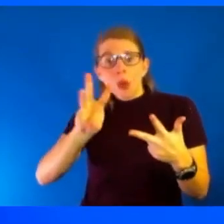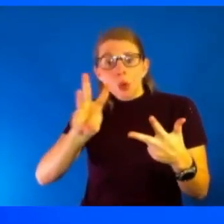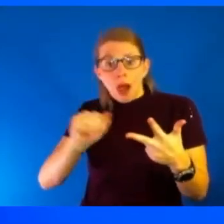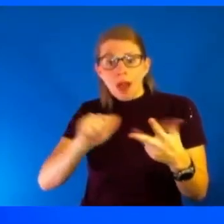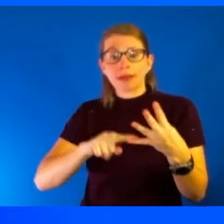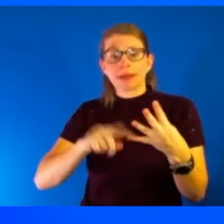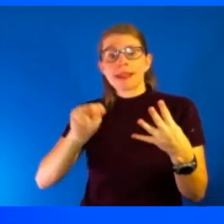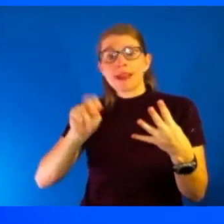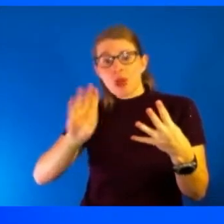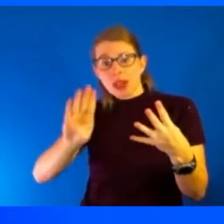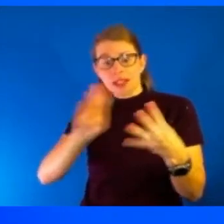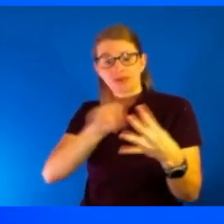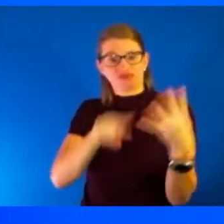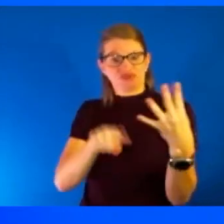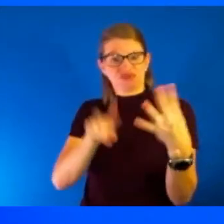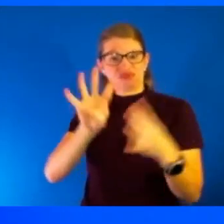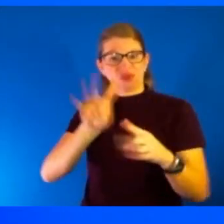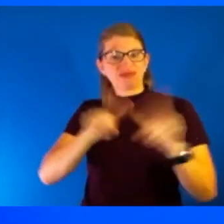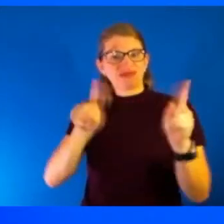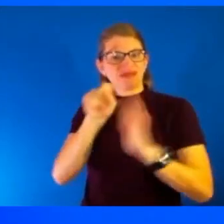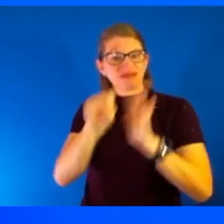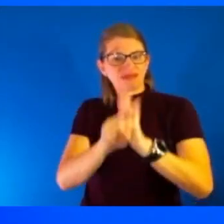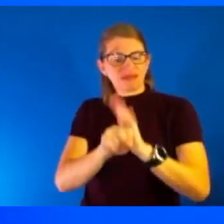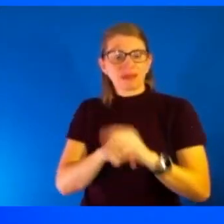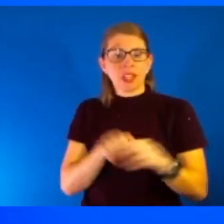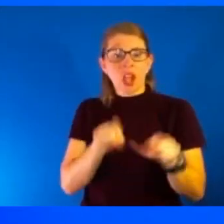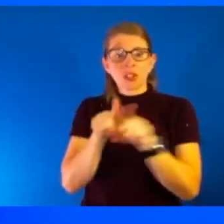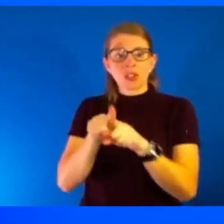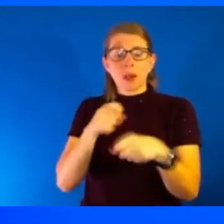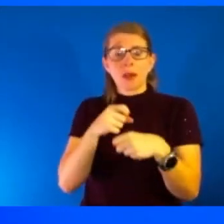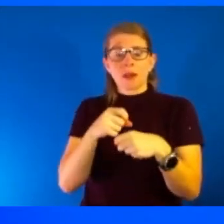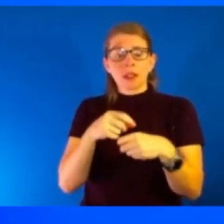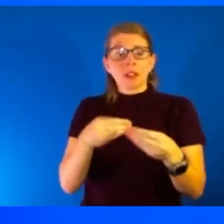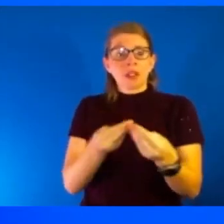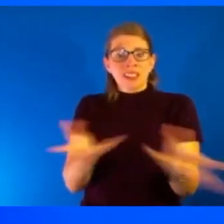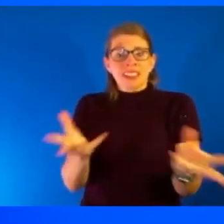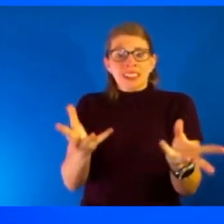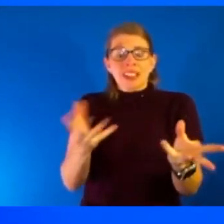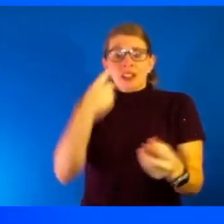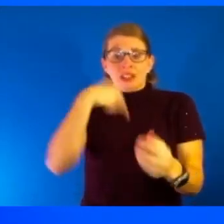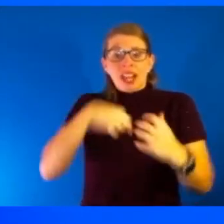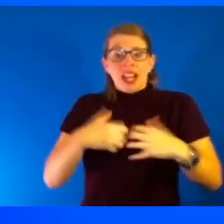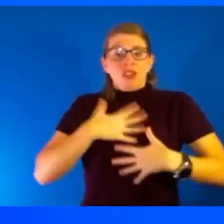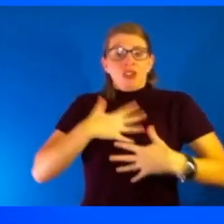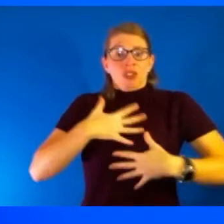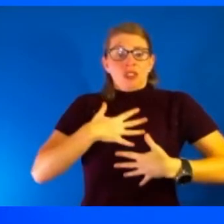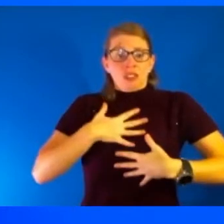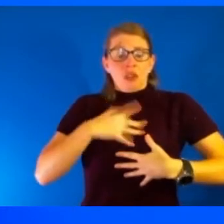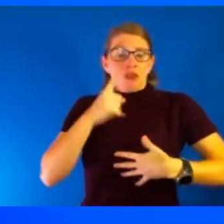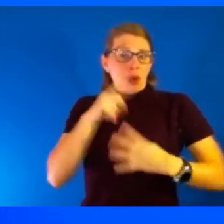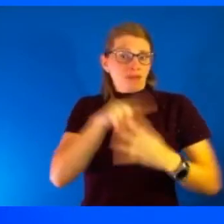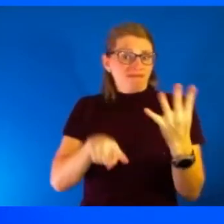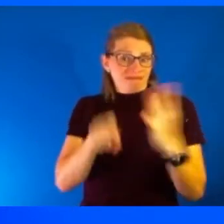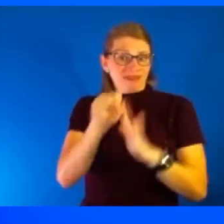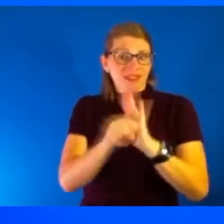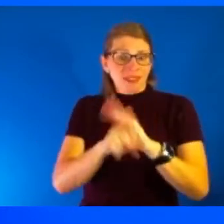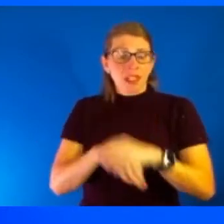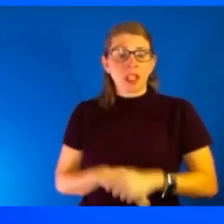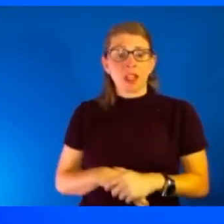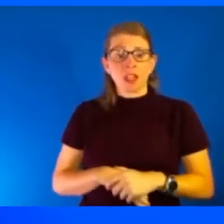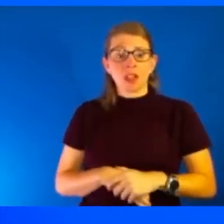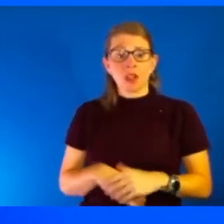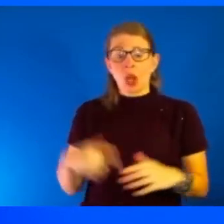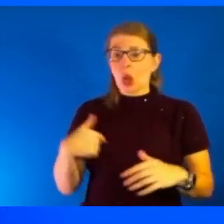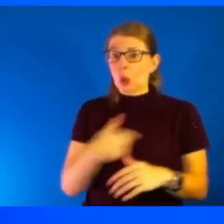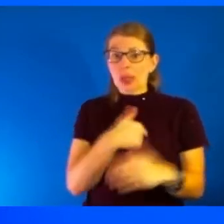we've also made significant number of ventilators available across those states. we and we remain at you know, at at your beck and call, should you